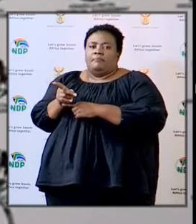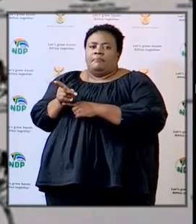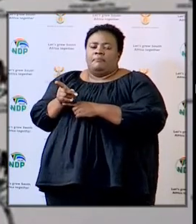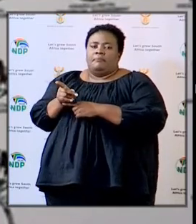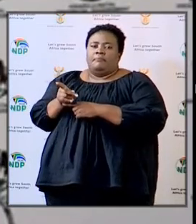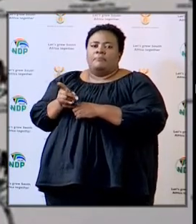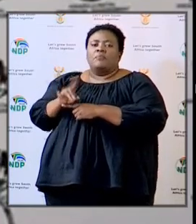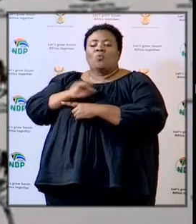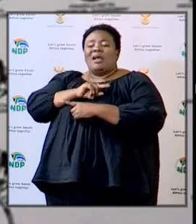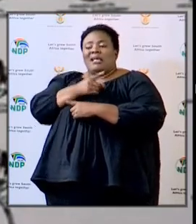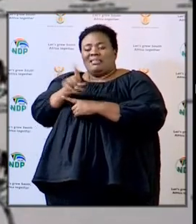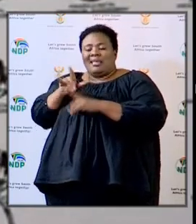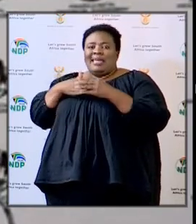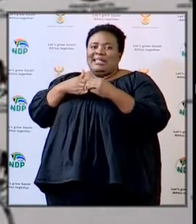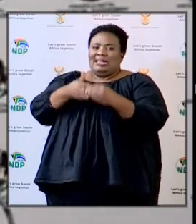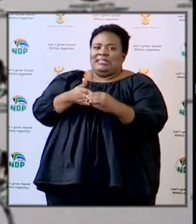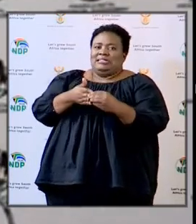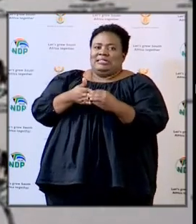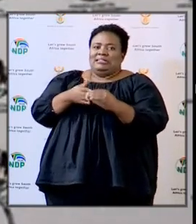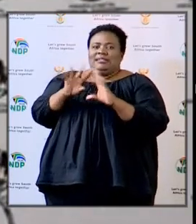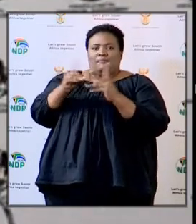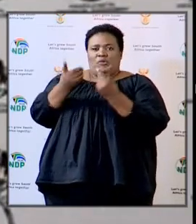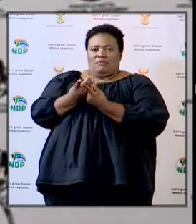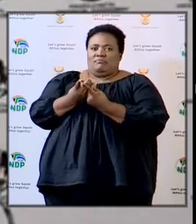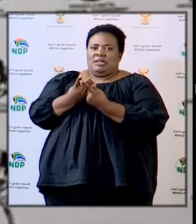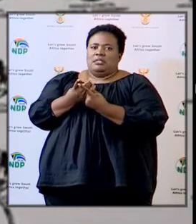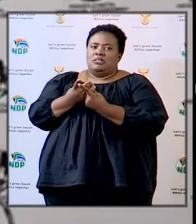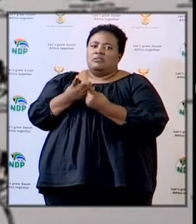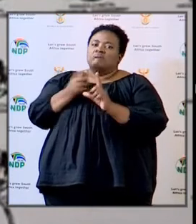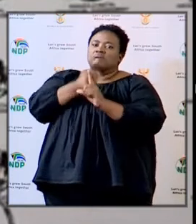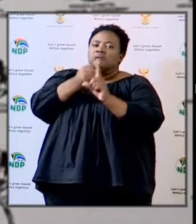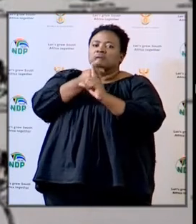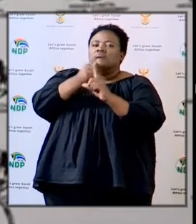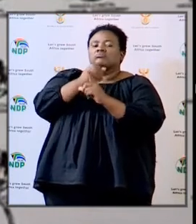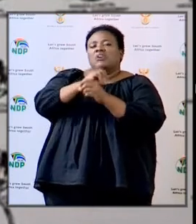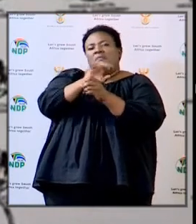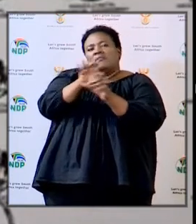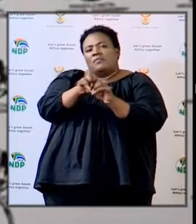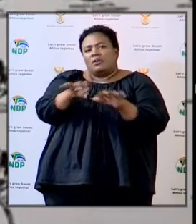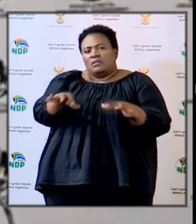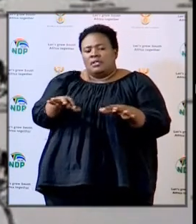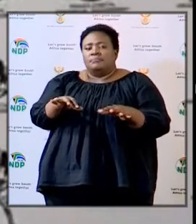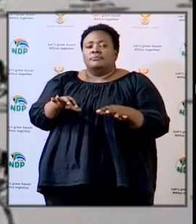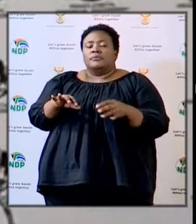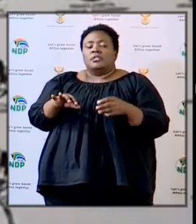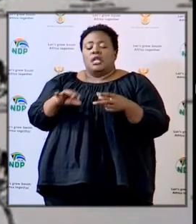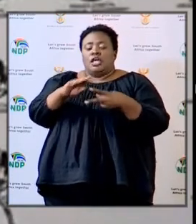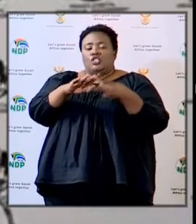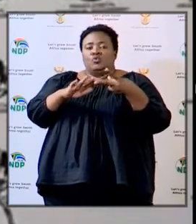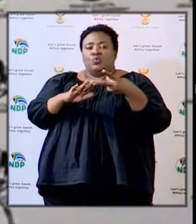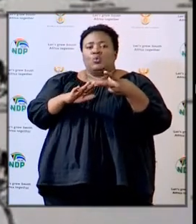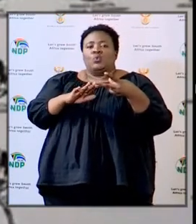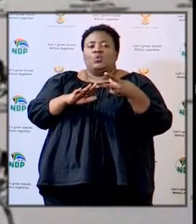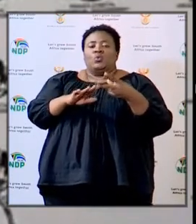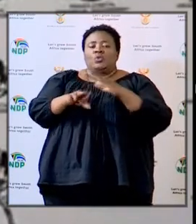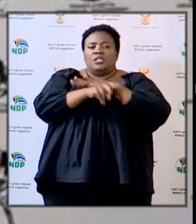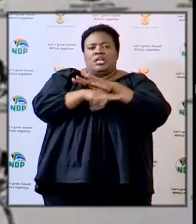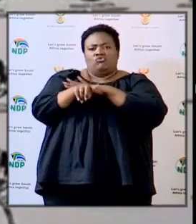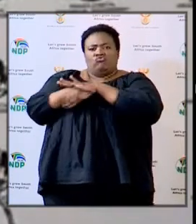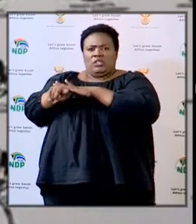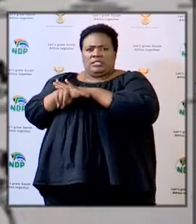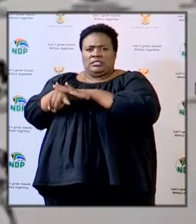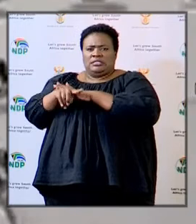as they are a leading department in the fight against the COVID-19 there are two districts that are